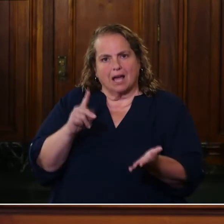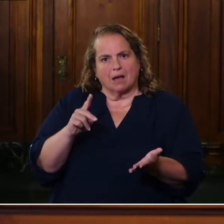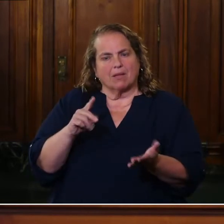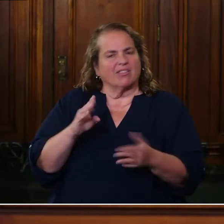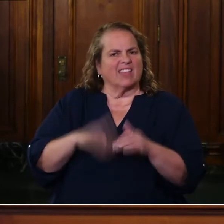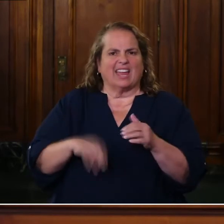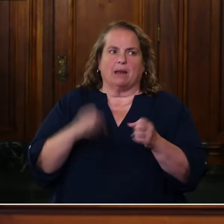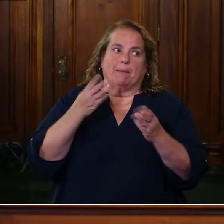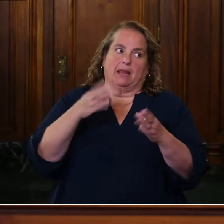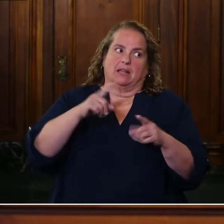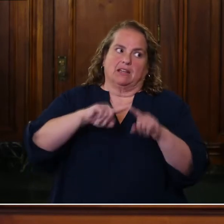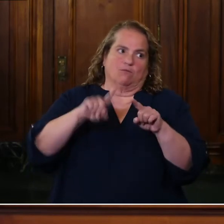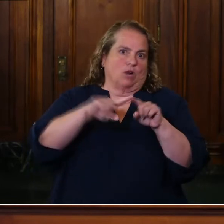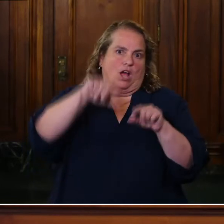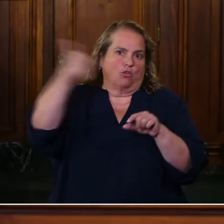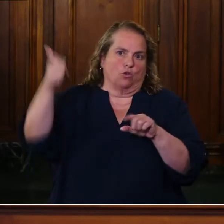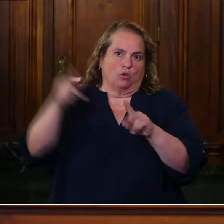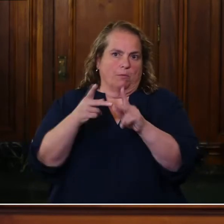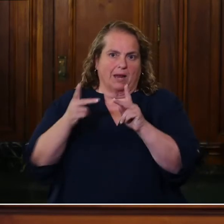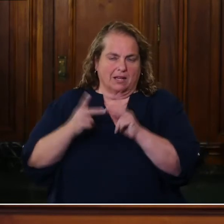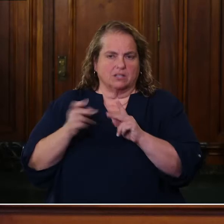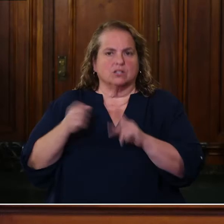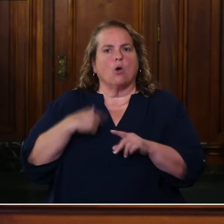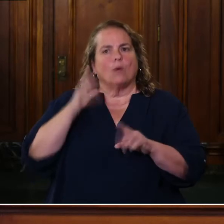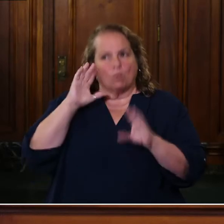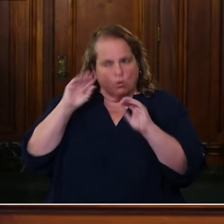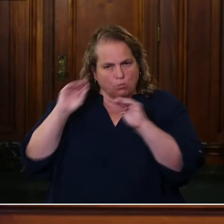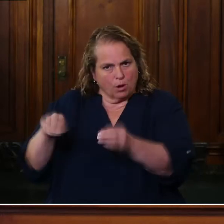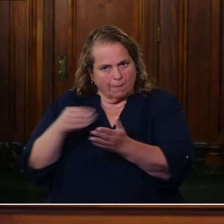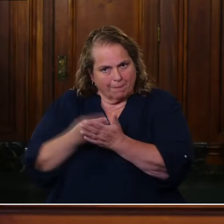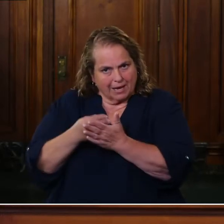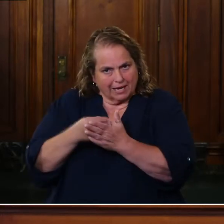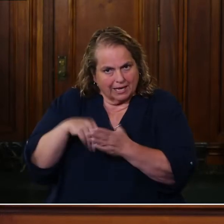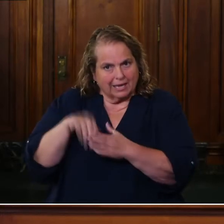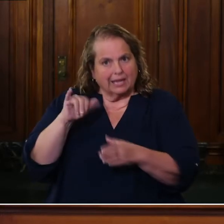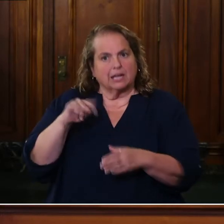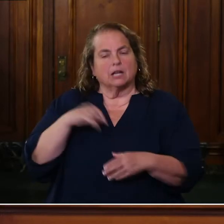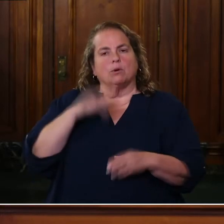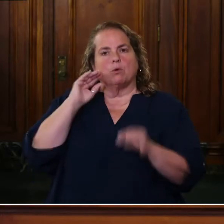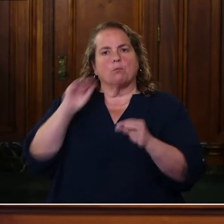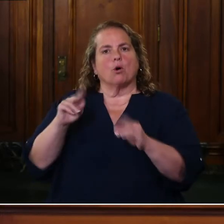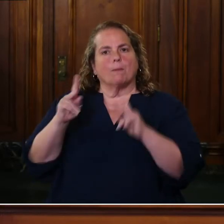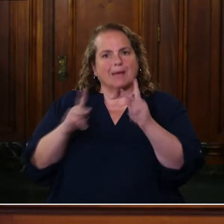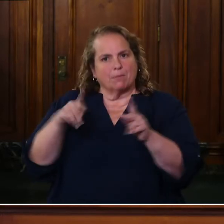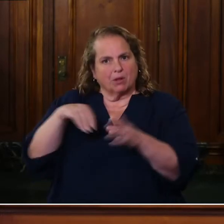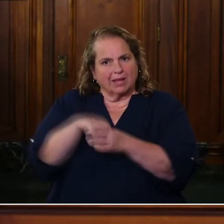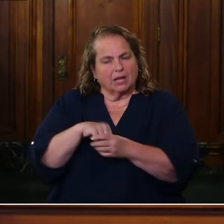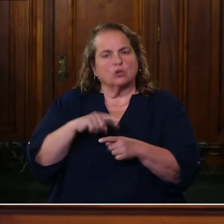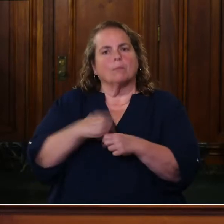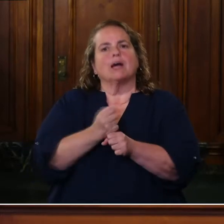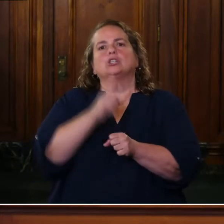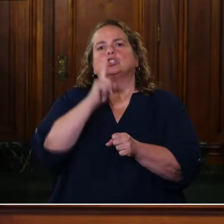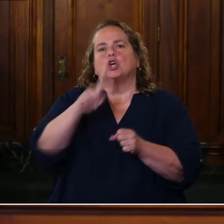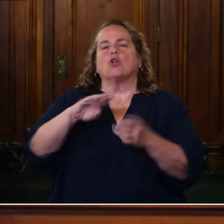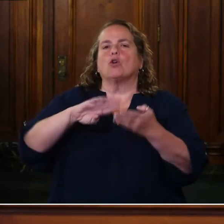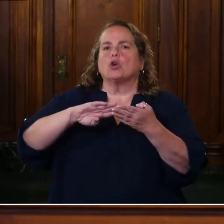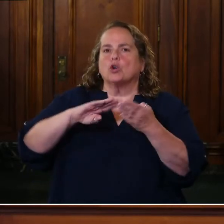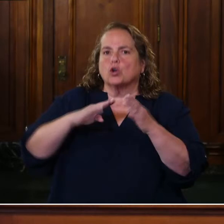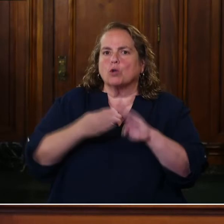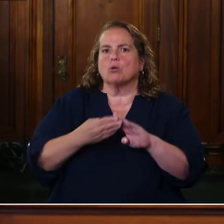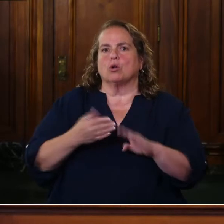many other places. So we're going to put money into it. We're going to put people into it. We're going to make sure that the community anchors